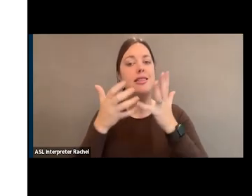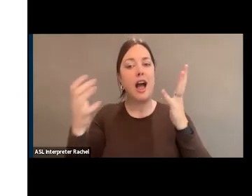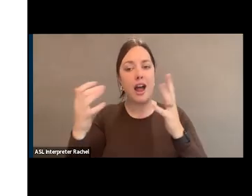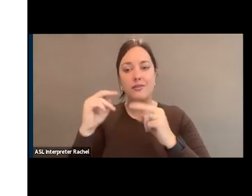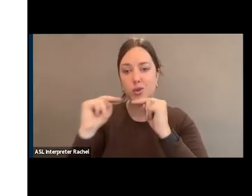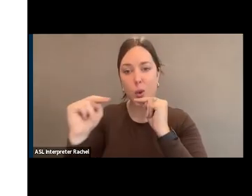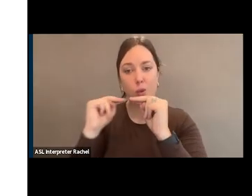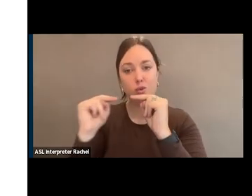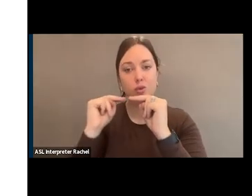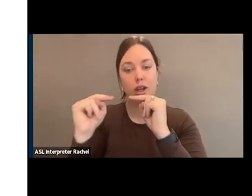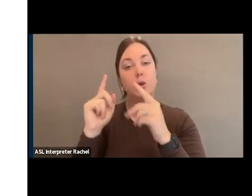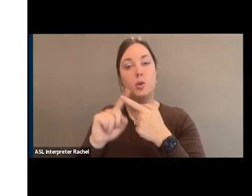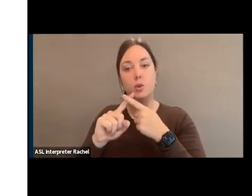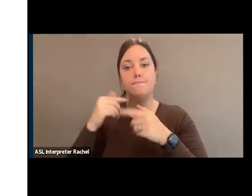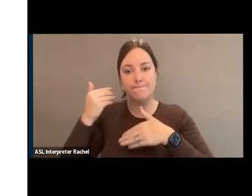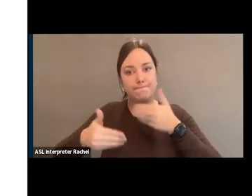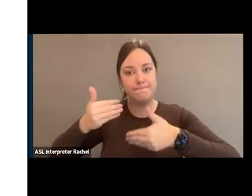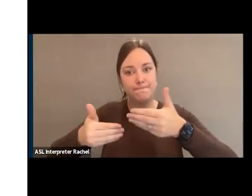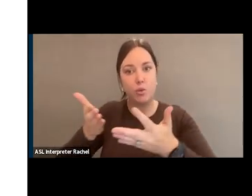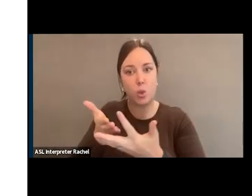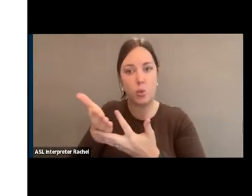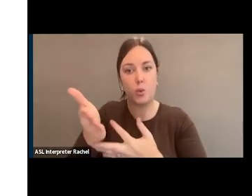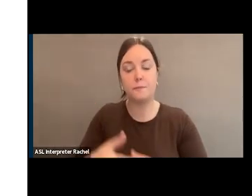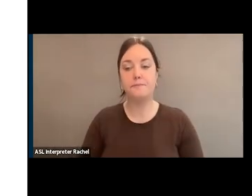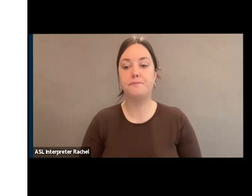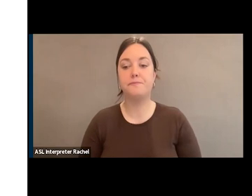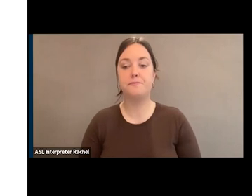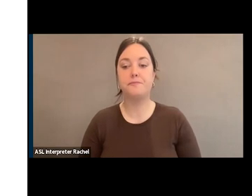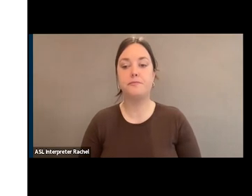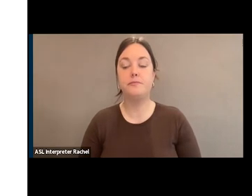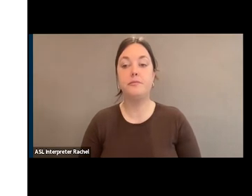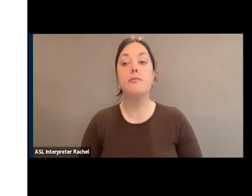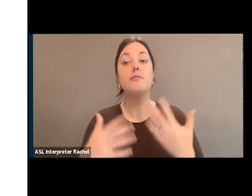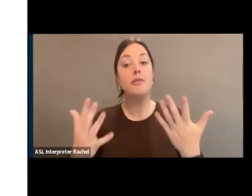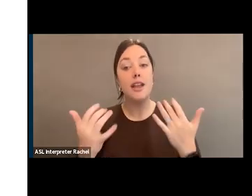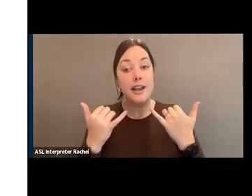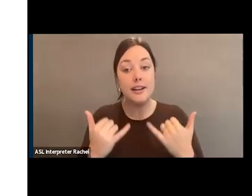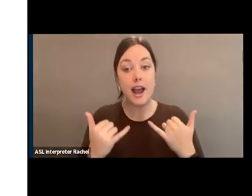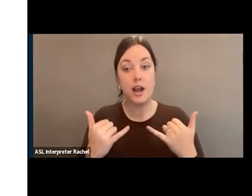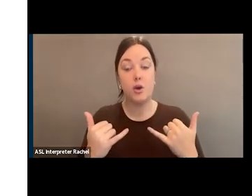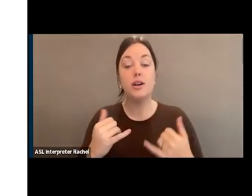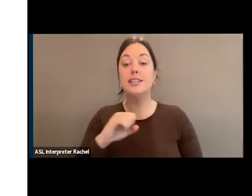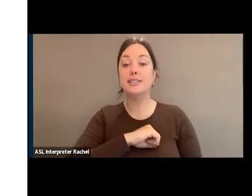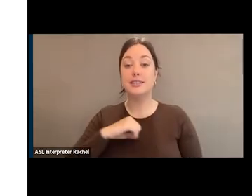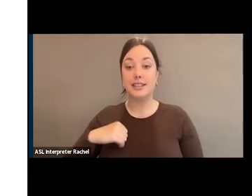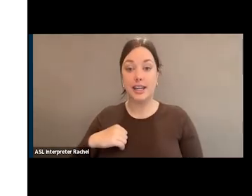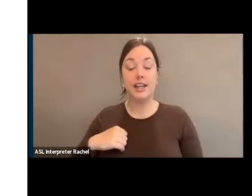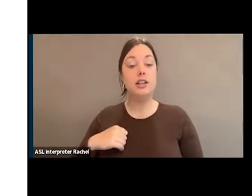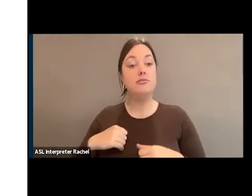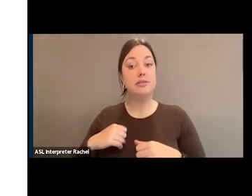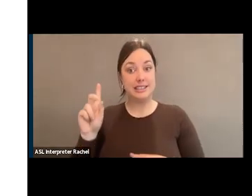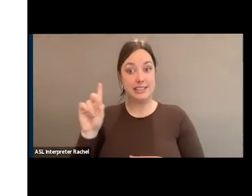trading to get anything done. Now, the fact that the Senate did remain control